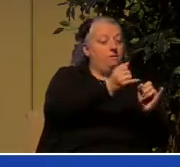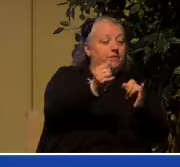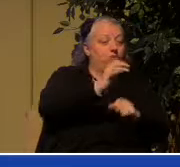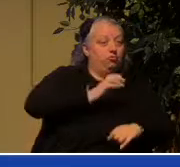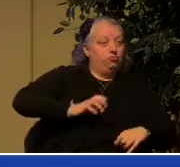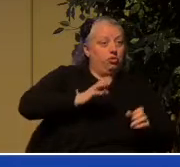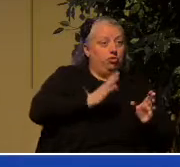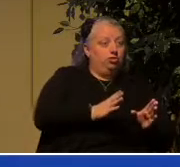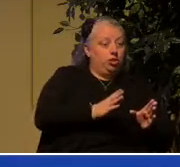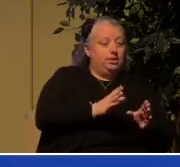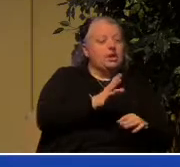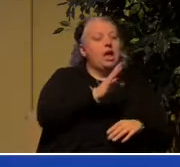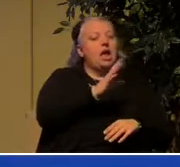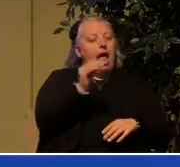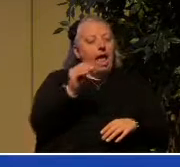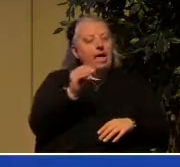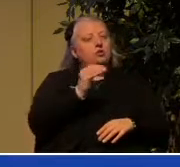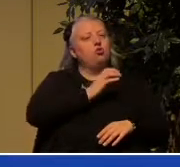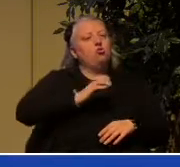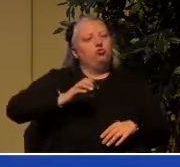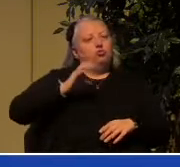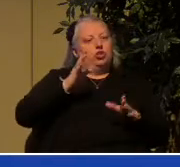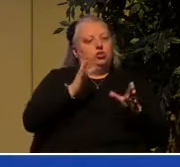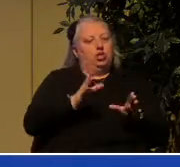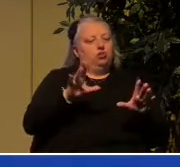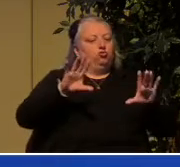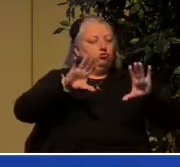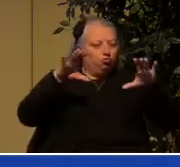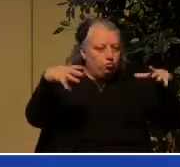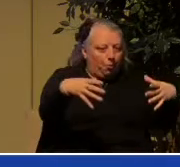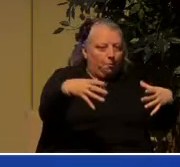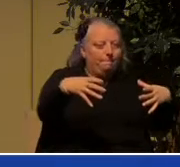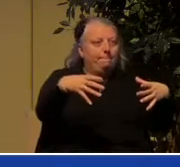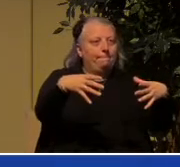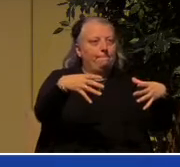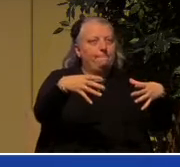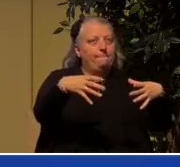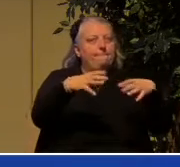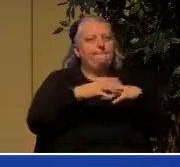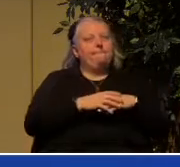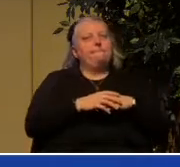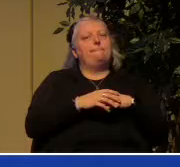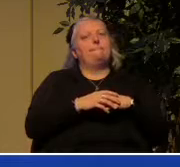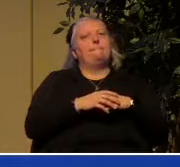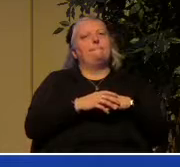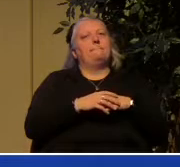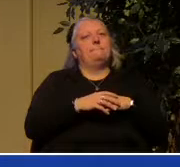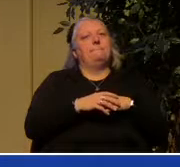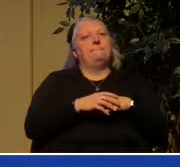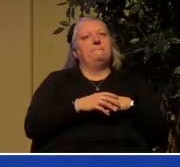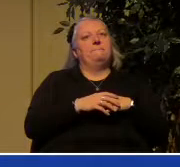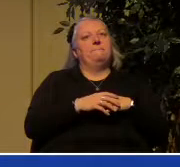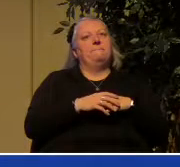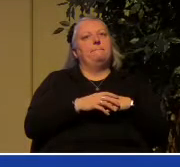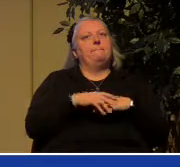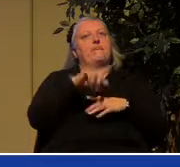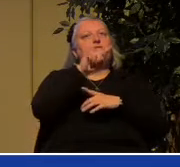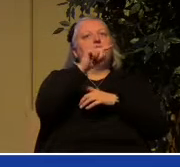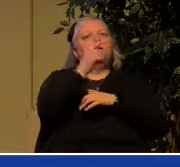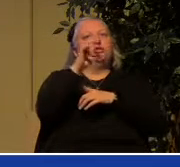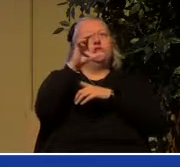but to Christians together listen to these verses he says